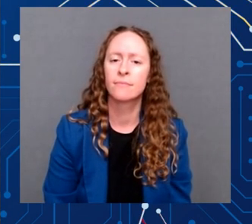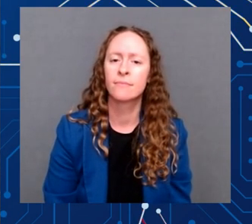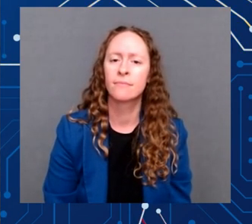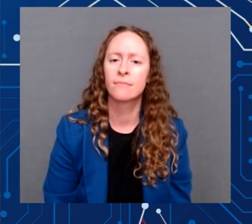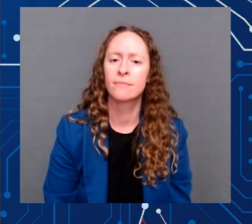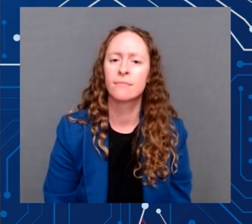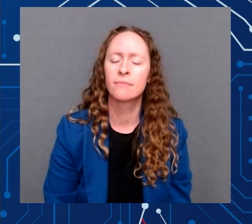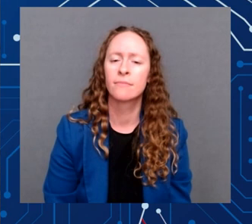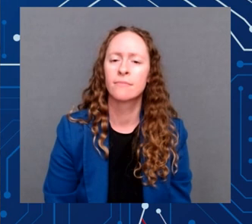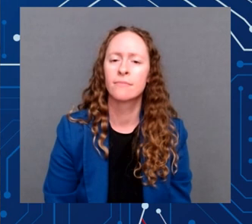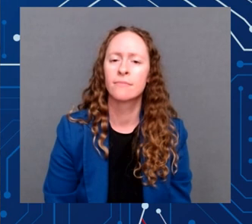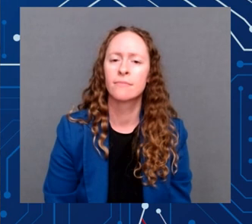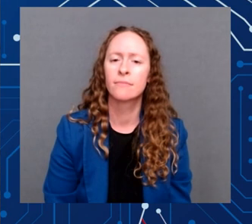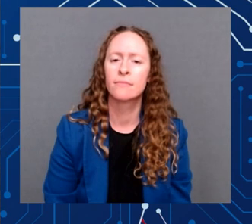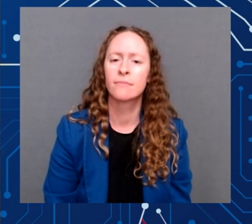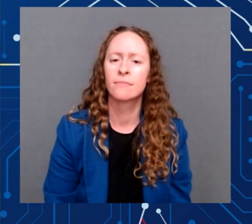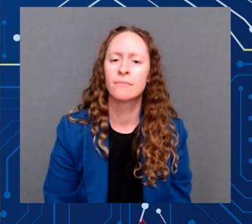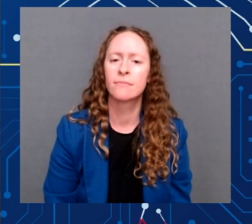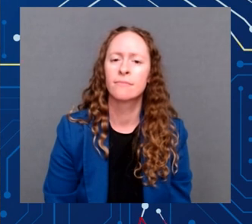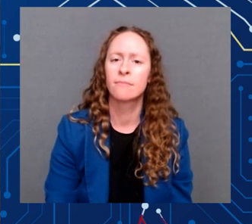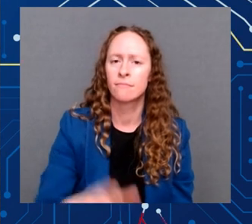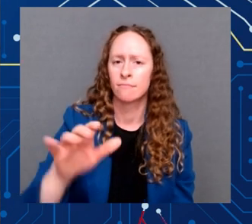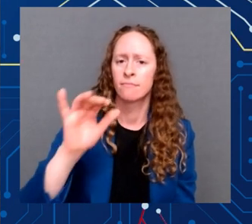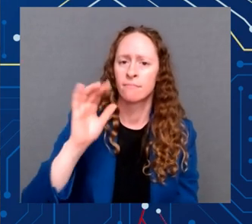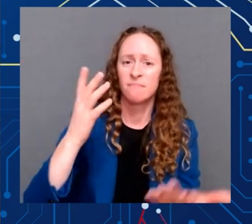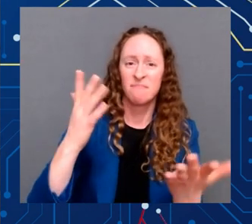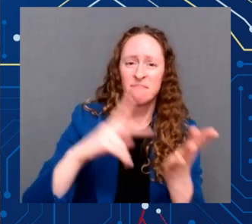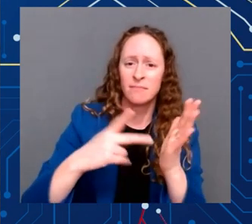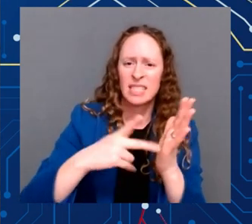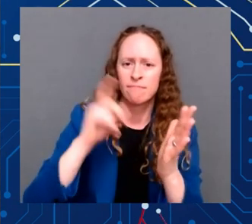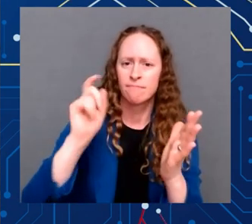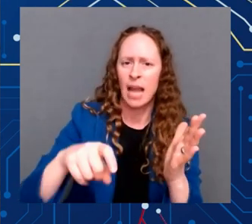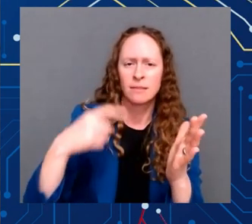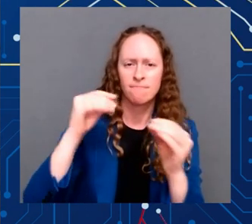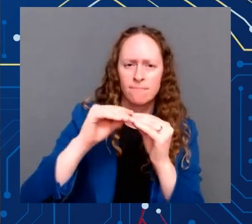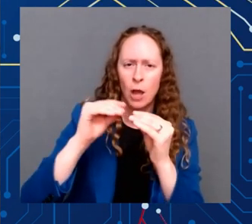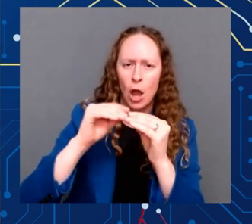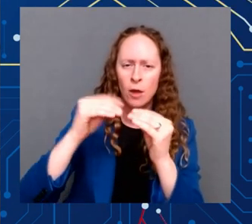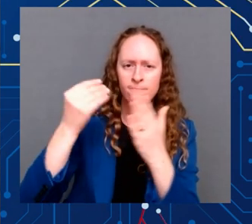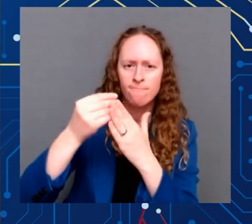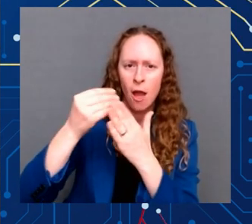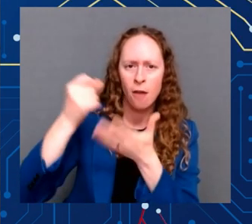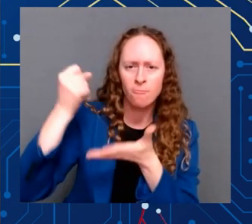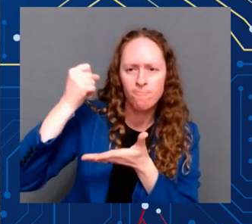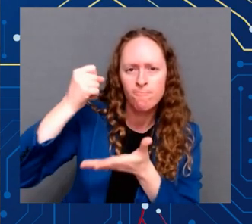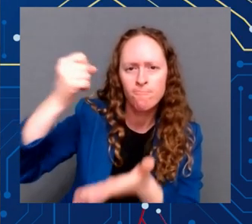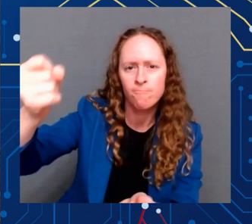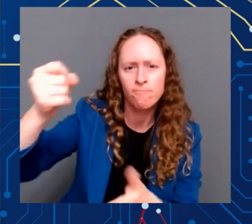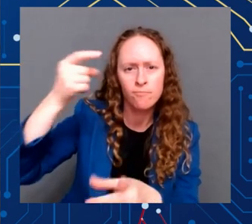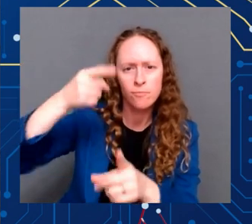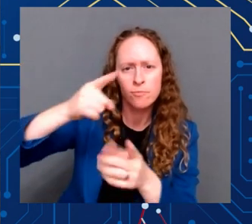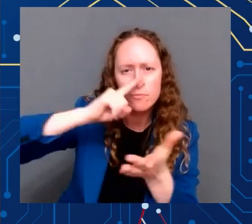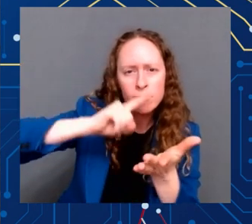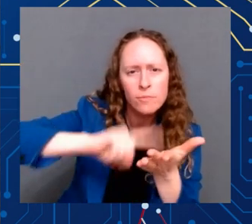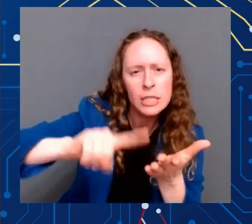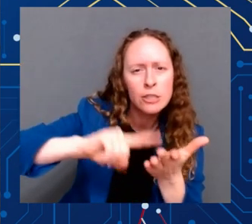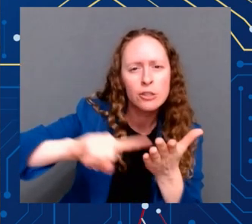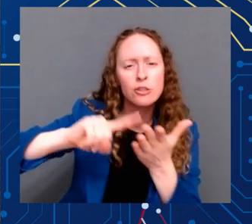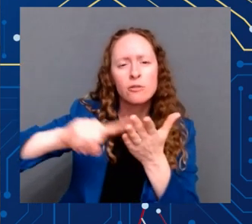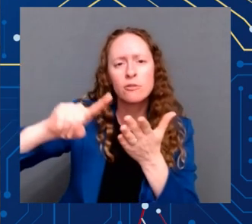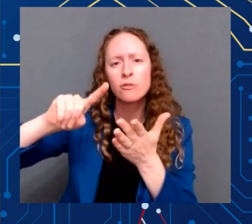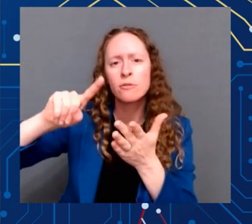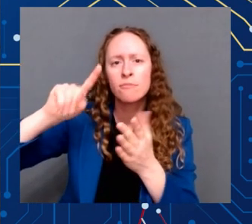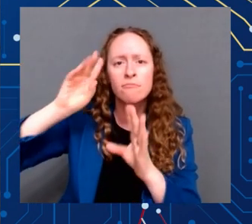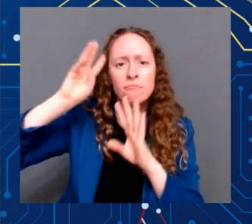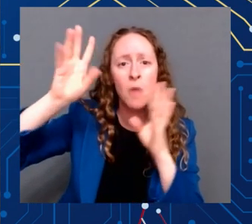years. And it's going to make a difference. This increased research and development funding is going to ensure the United States leads the